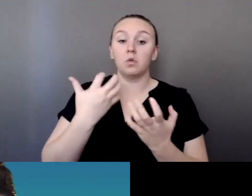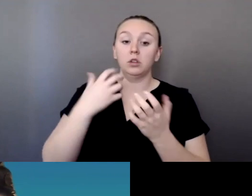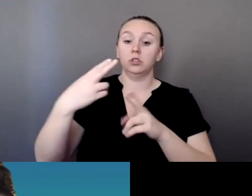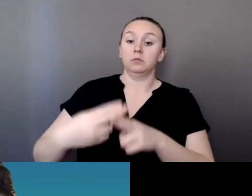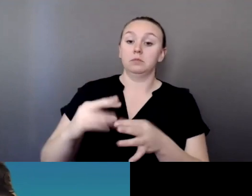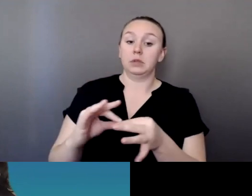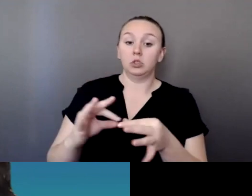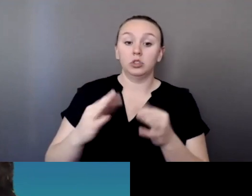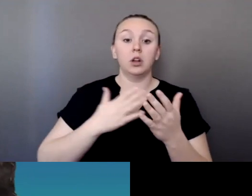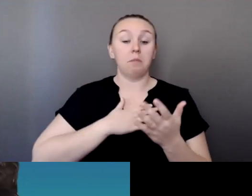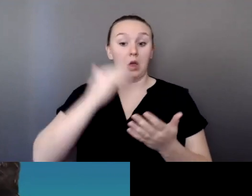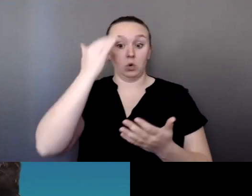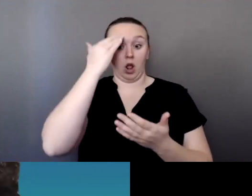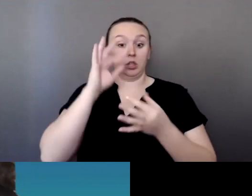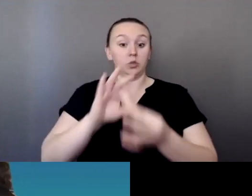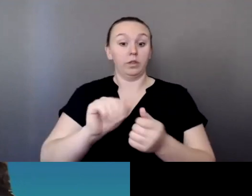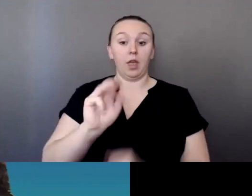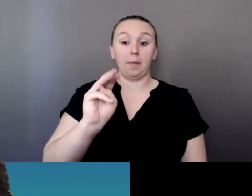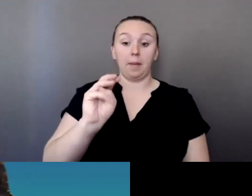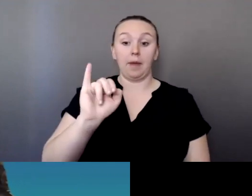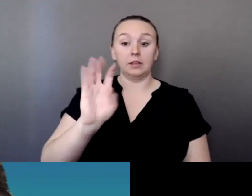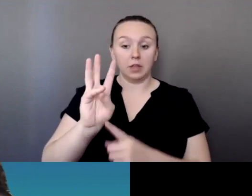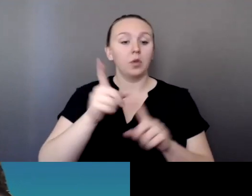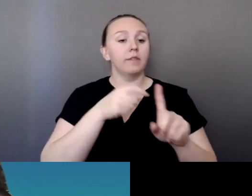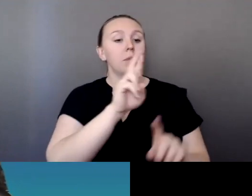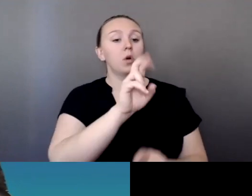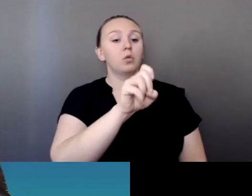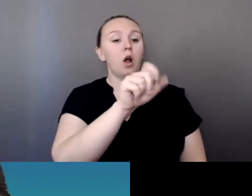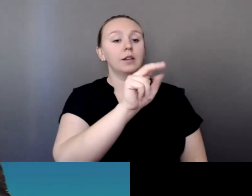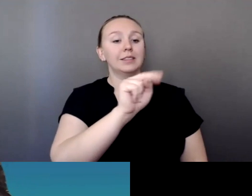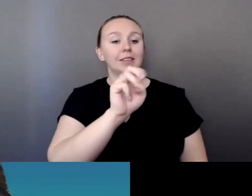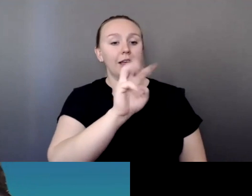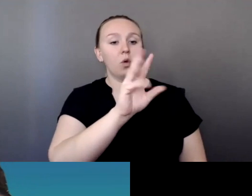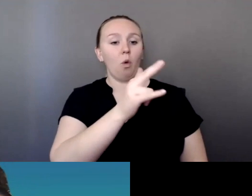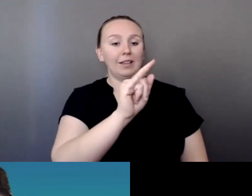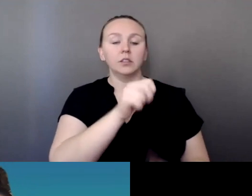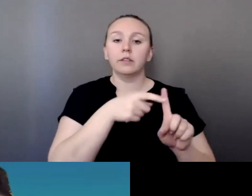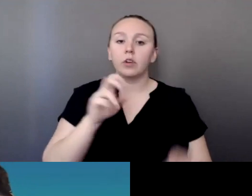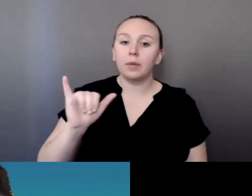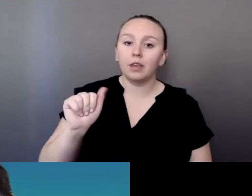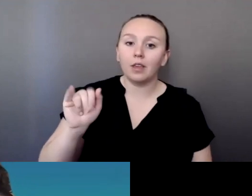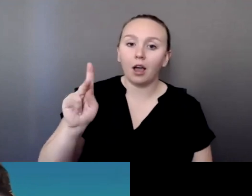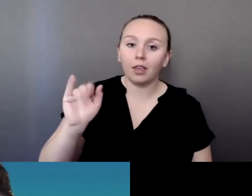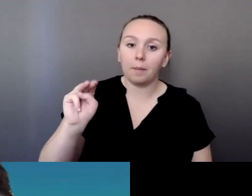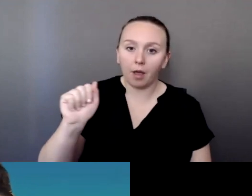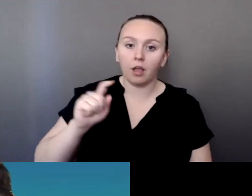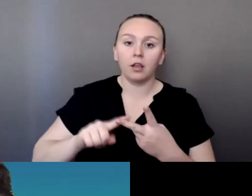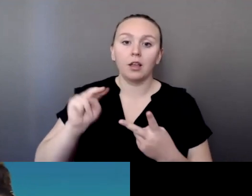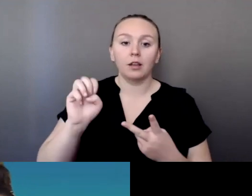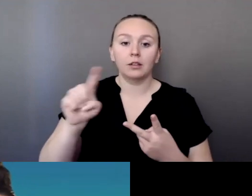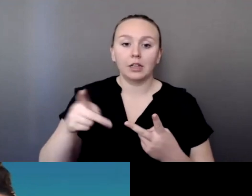MMIW comes from Roxanne White, who is both Yakima and Nez Perce. I want to recognize Jerry